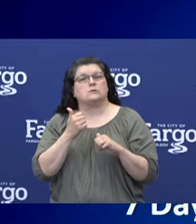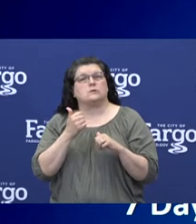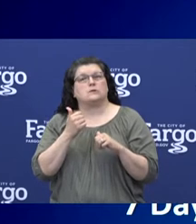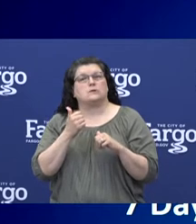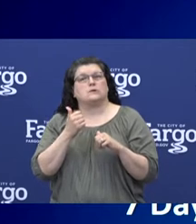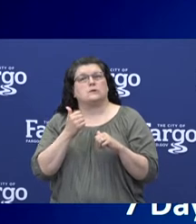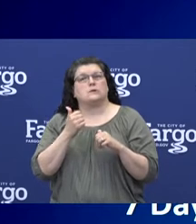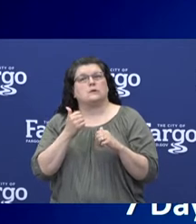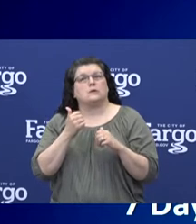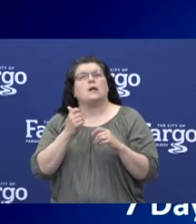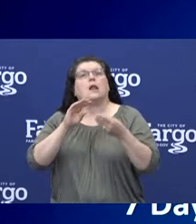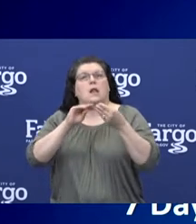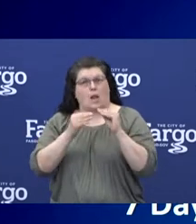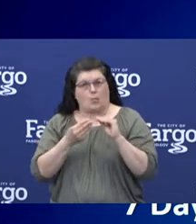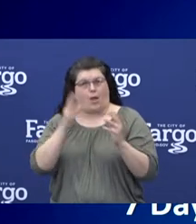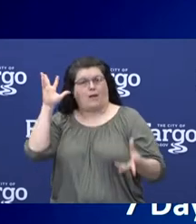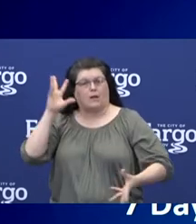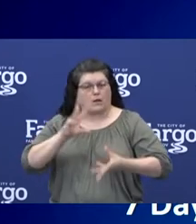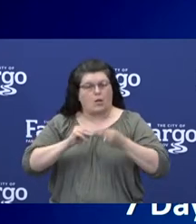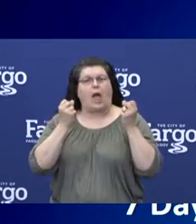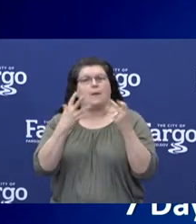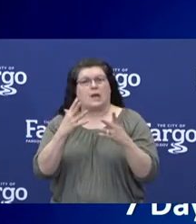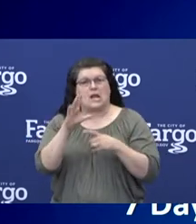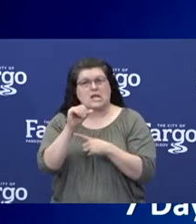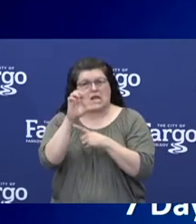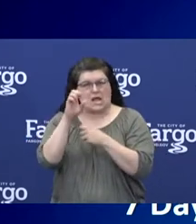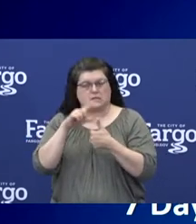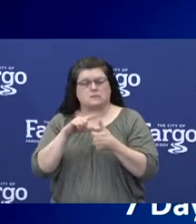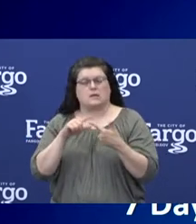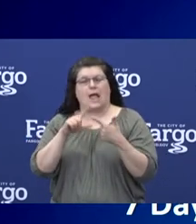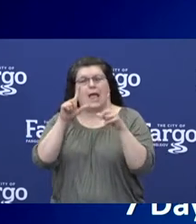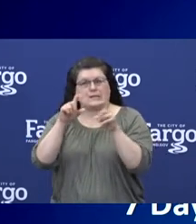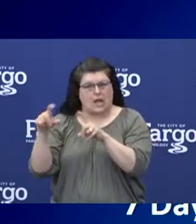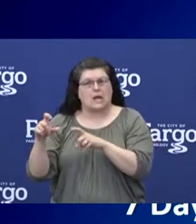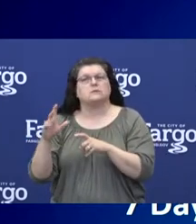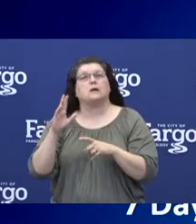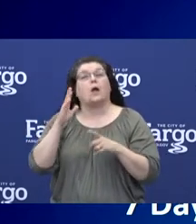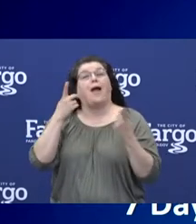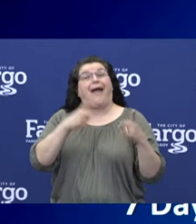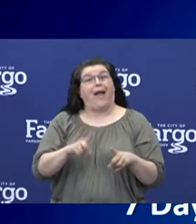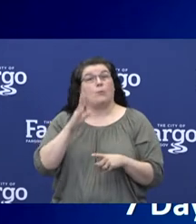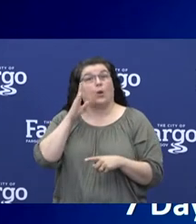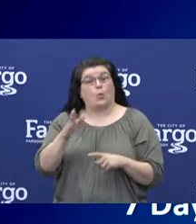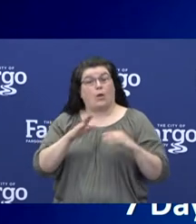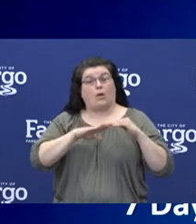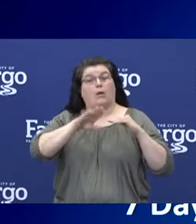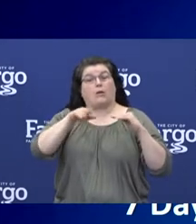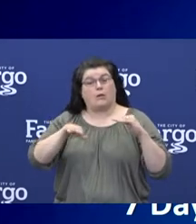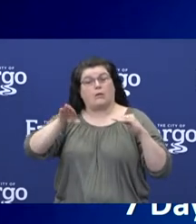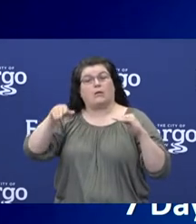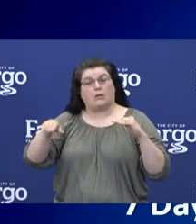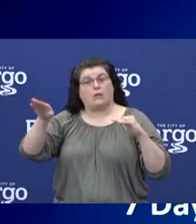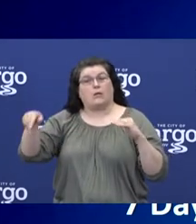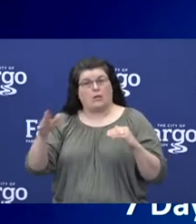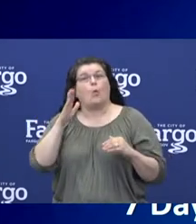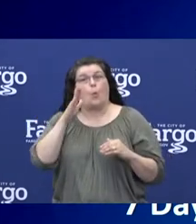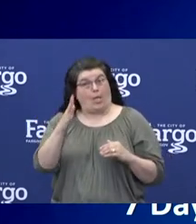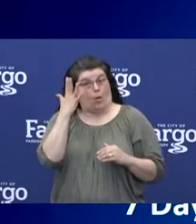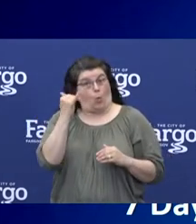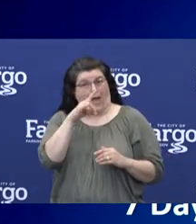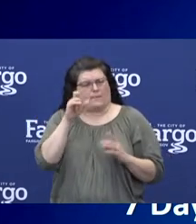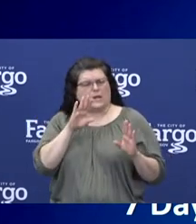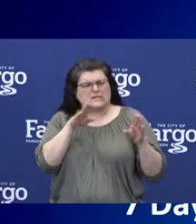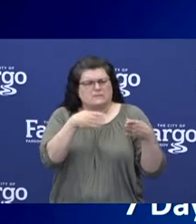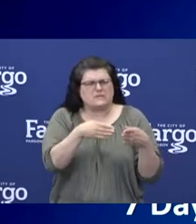the number of cases and tests will sort of rise and fall with where you happen to be targeting efforts that day.